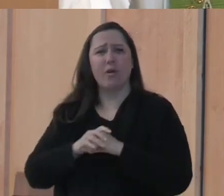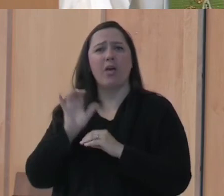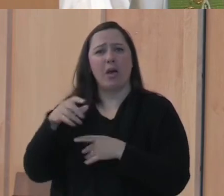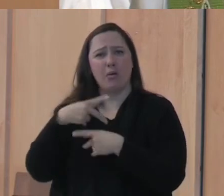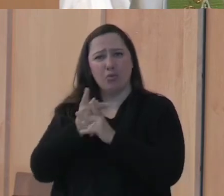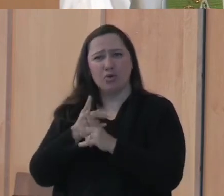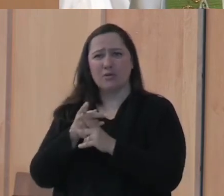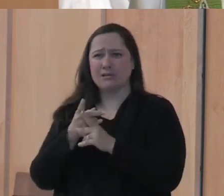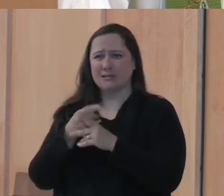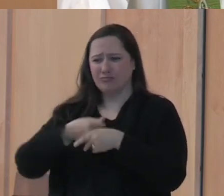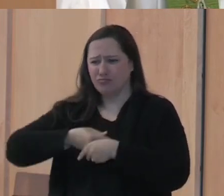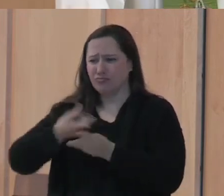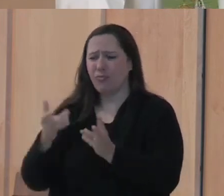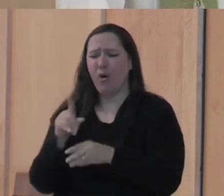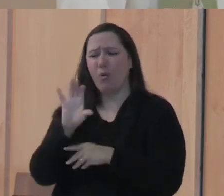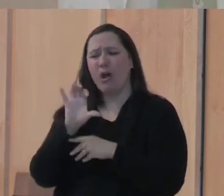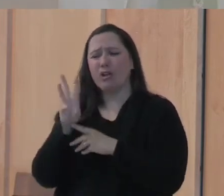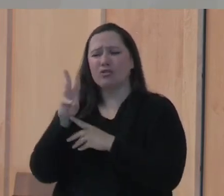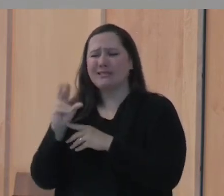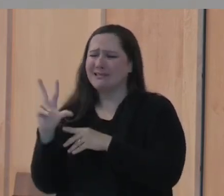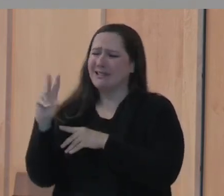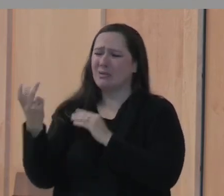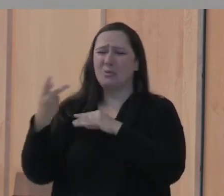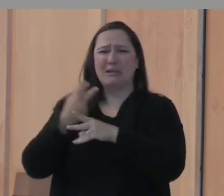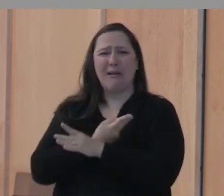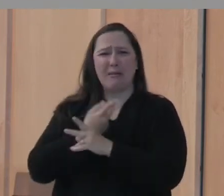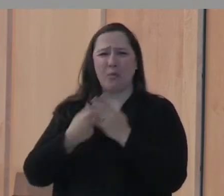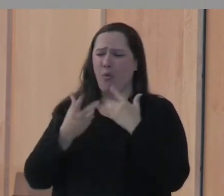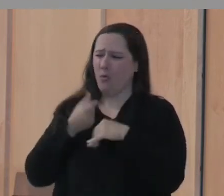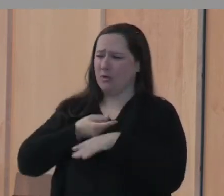crop yielding 160 or 30 times what is sown.